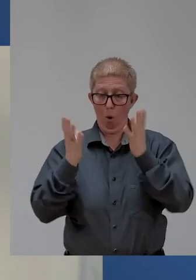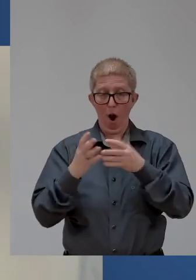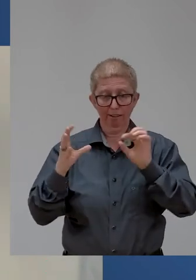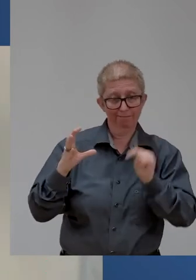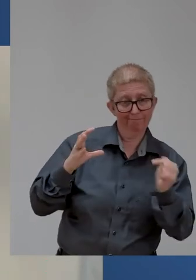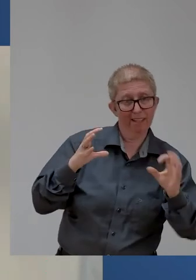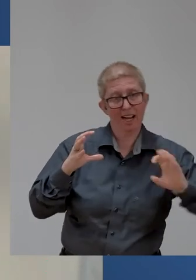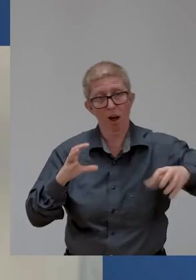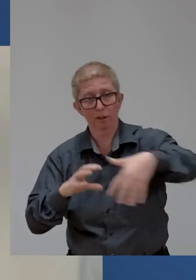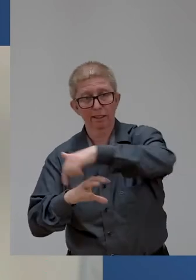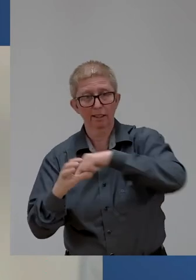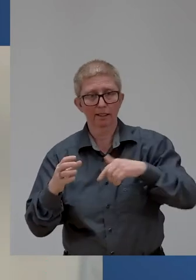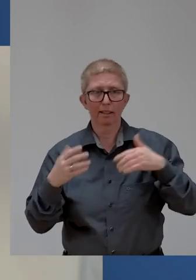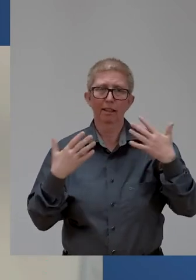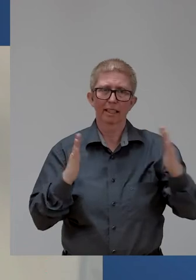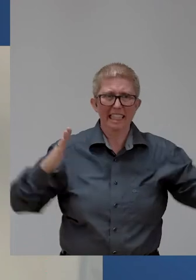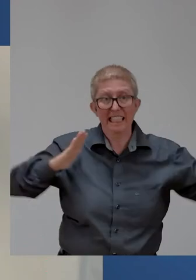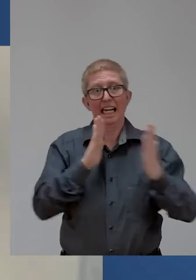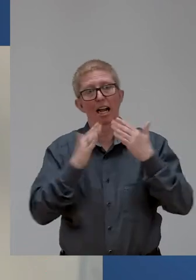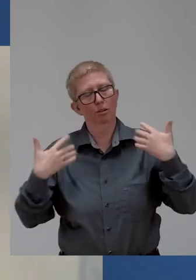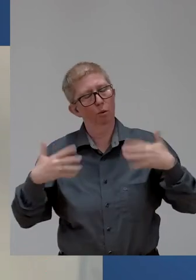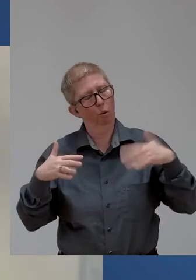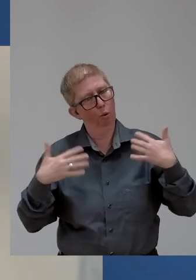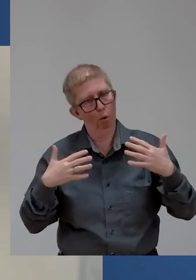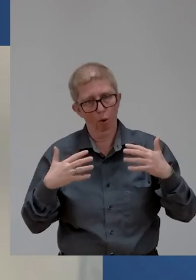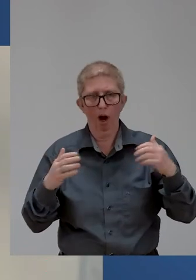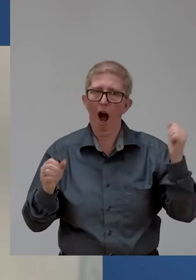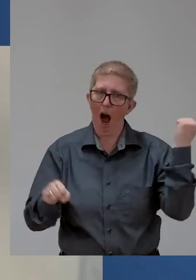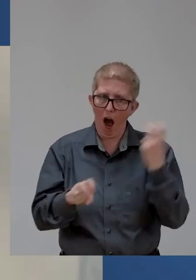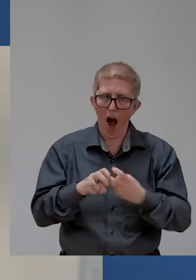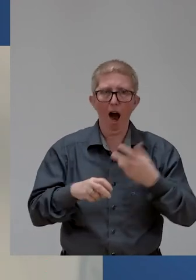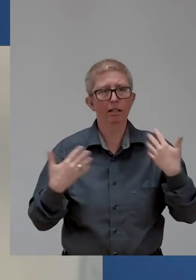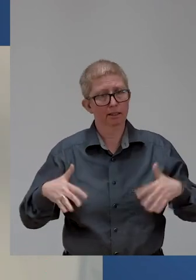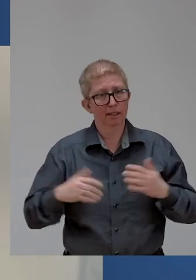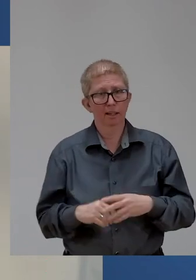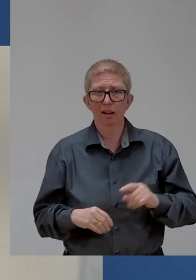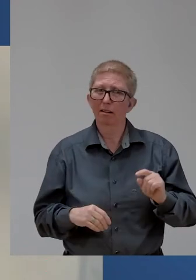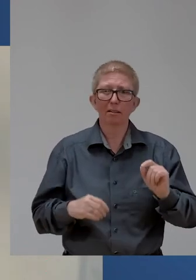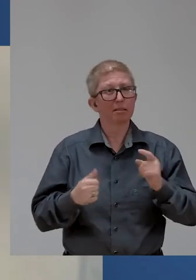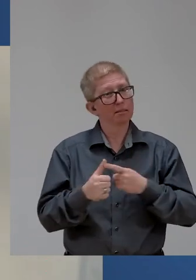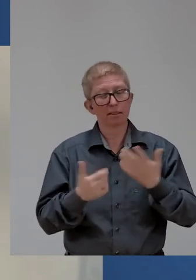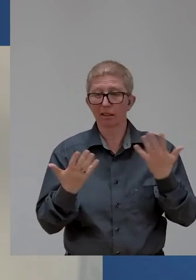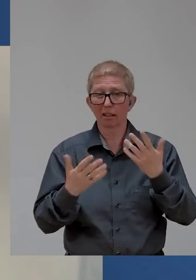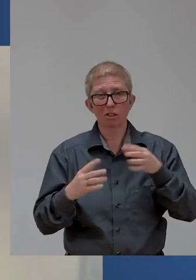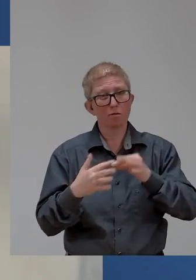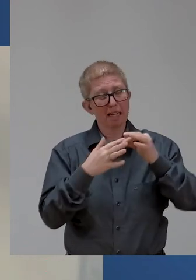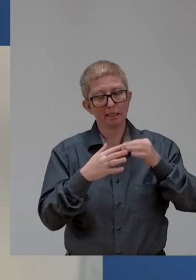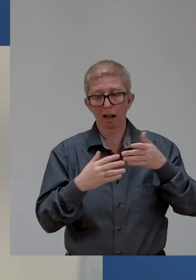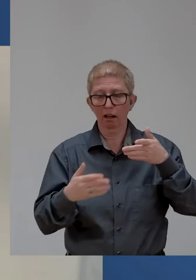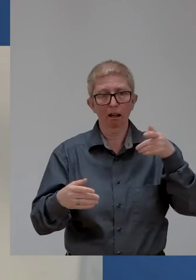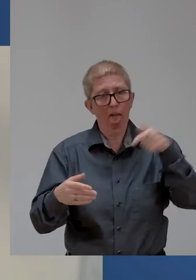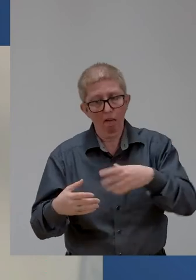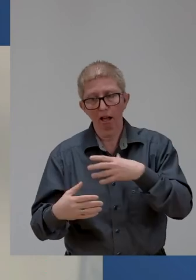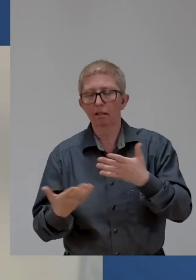COVID-19 pandemic. Challenges that always most disproportionately impact persons with disabilities. Many have lost their jobs, livelihood,